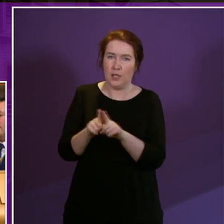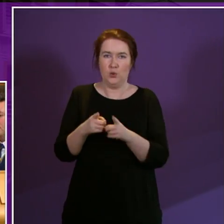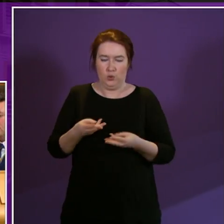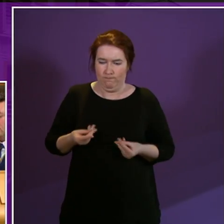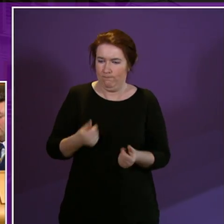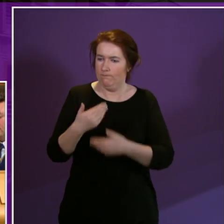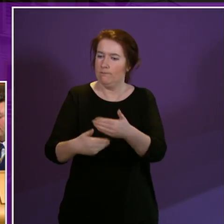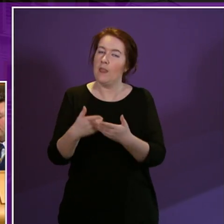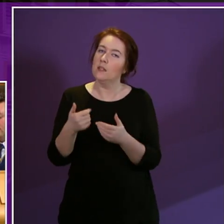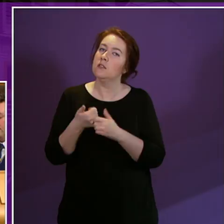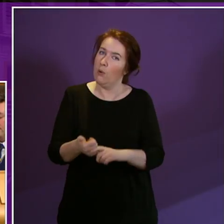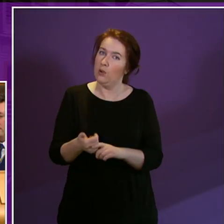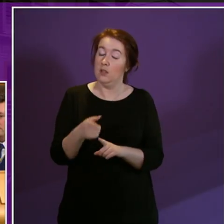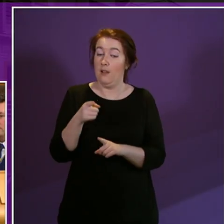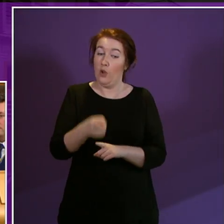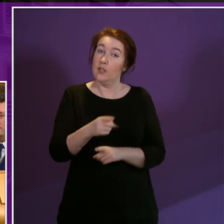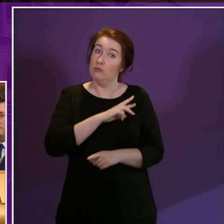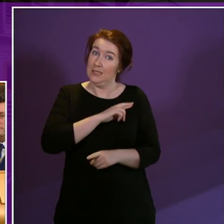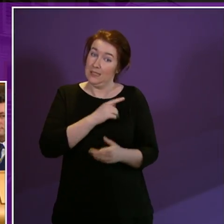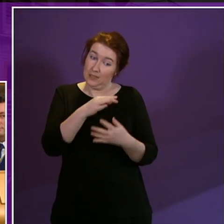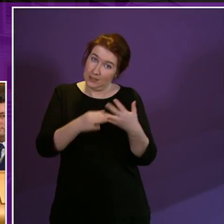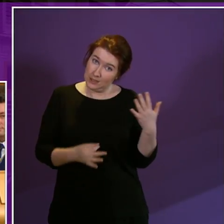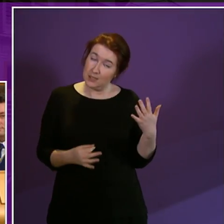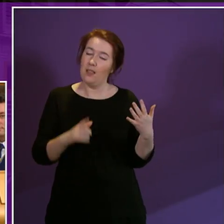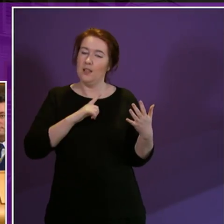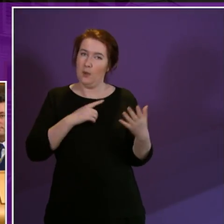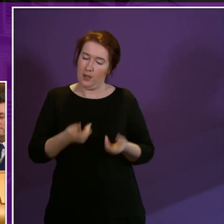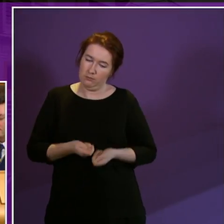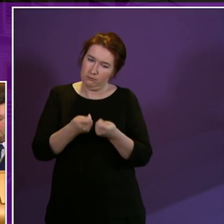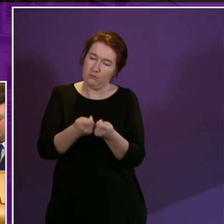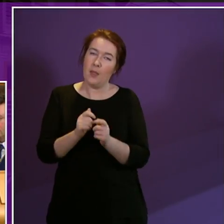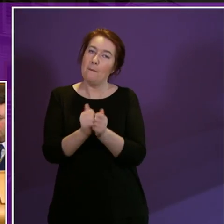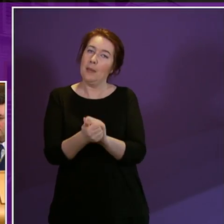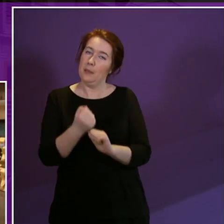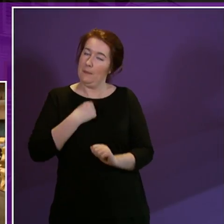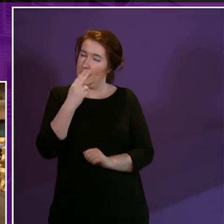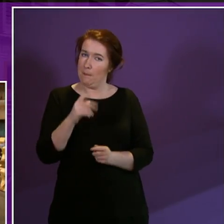this support. And for these reasons, Deputy Presiding Officer, I move the amendment in my name.